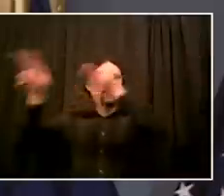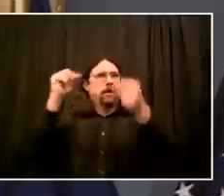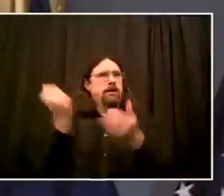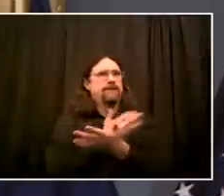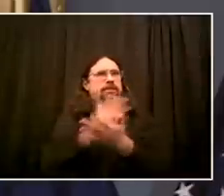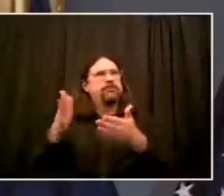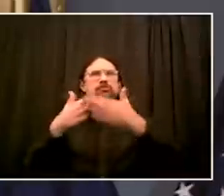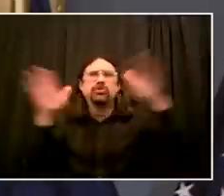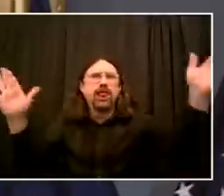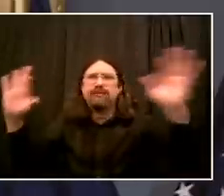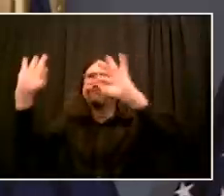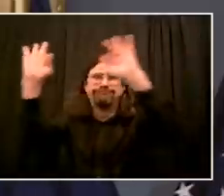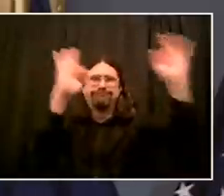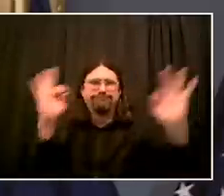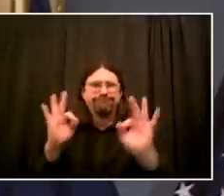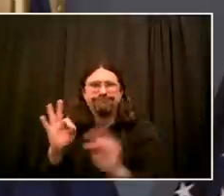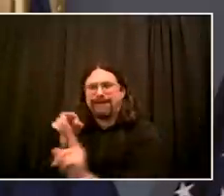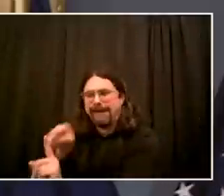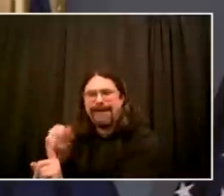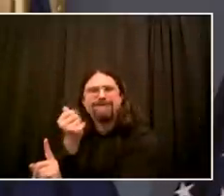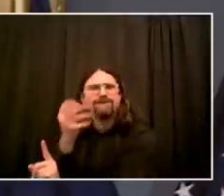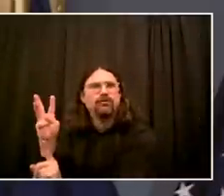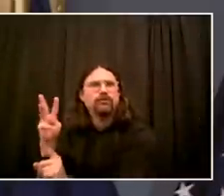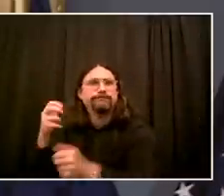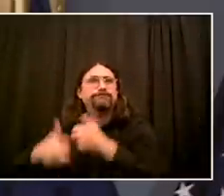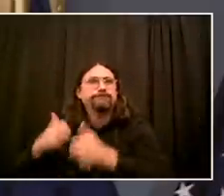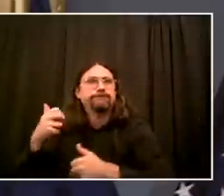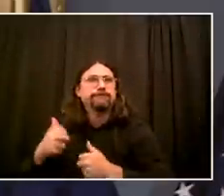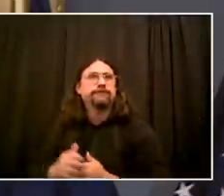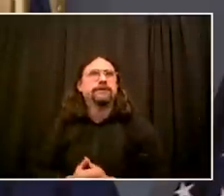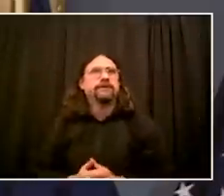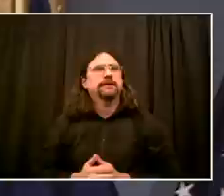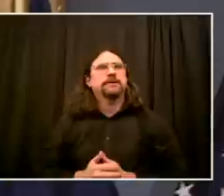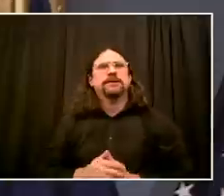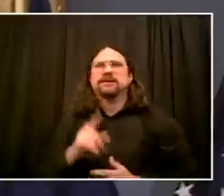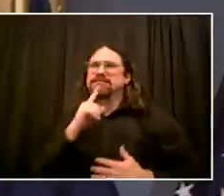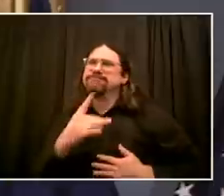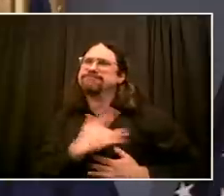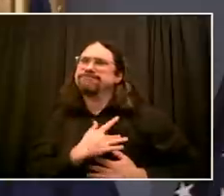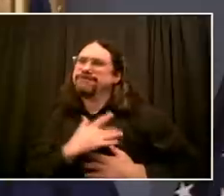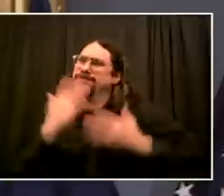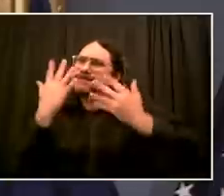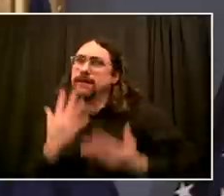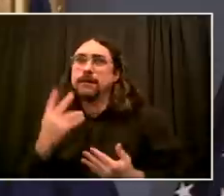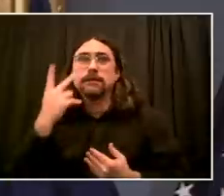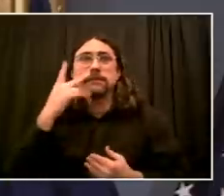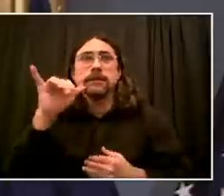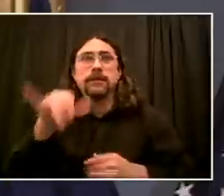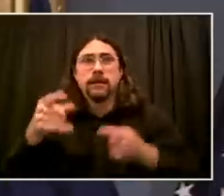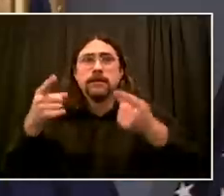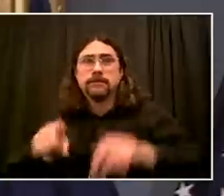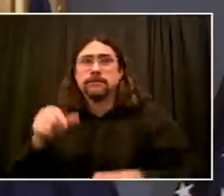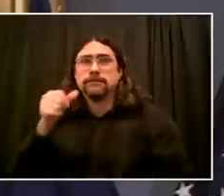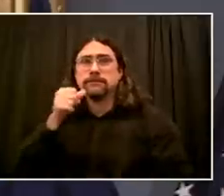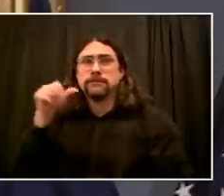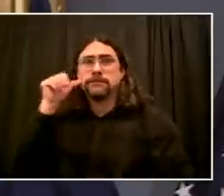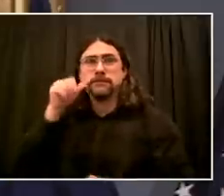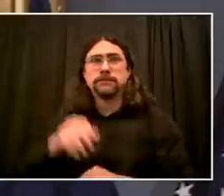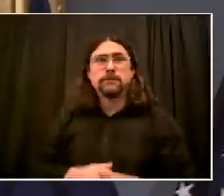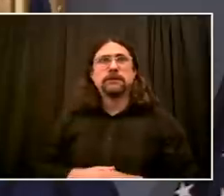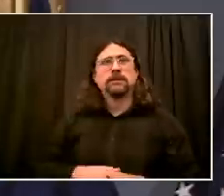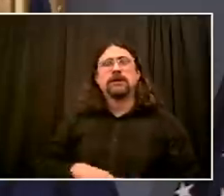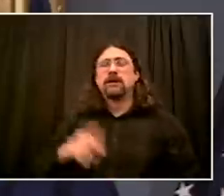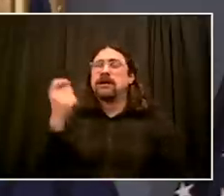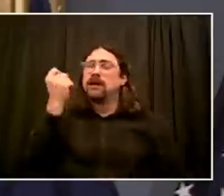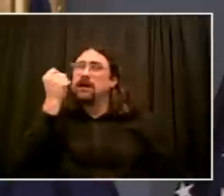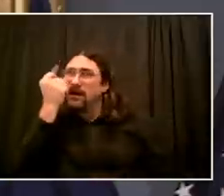group of protesters blocking and surrounding a police vehicle, a tactic that we had seen before in the last few days, a tactic that can